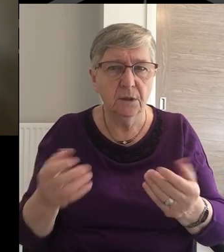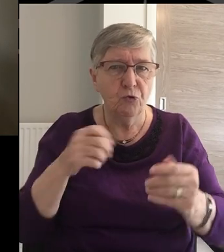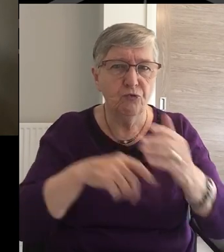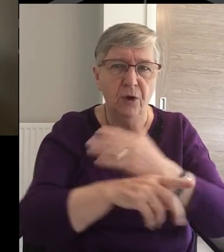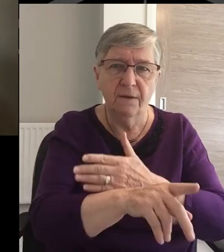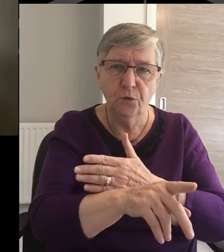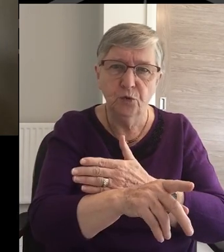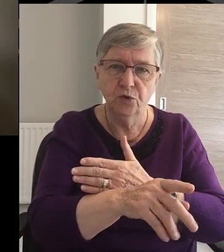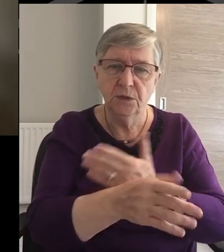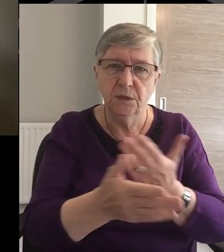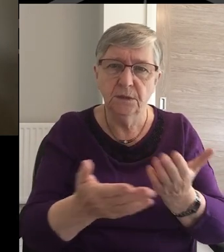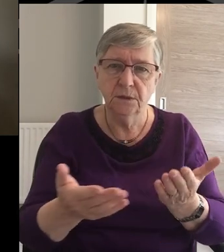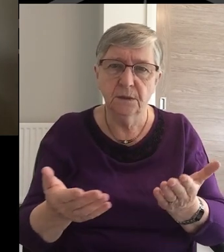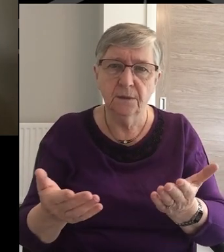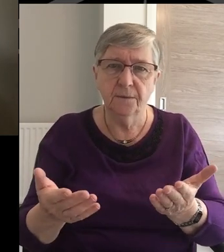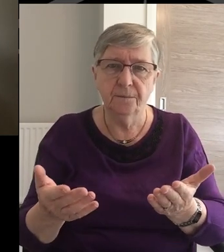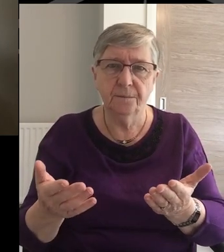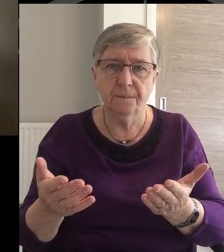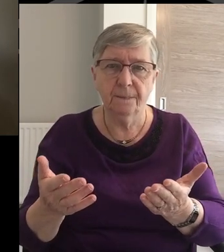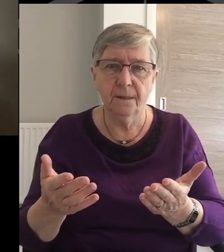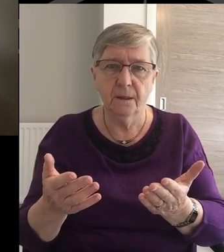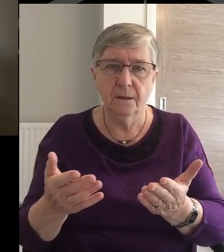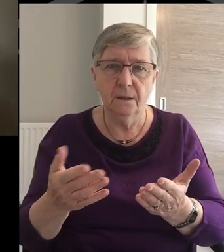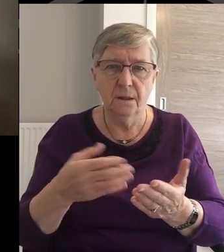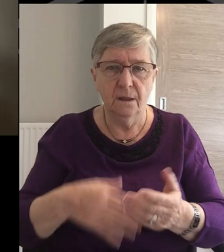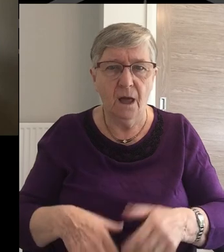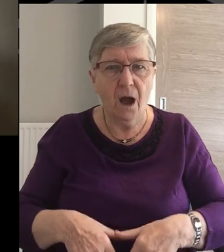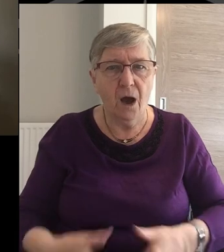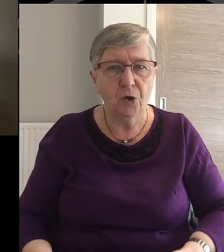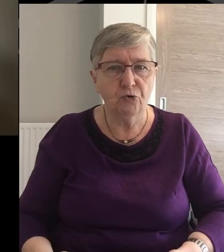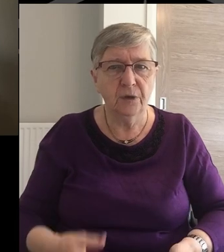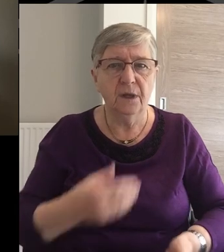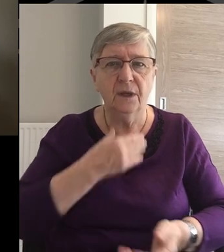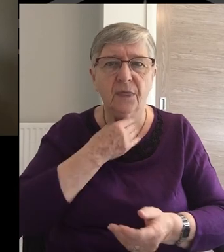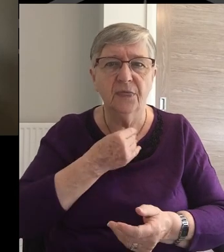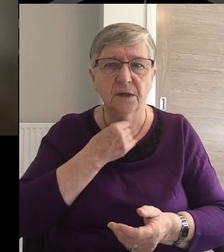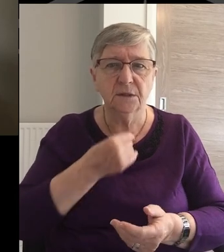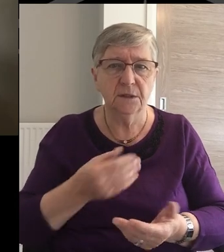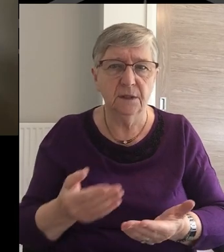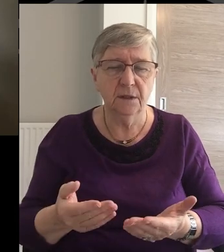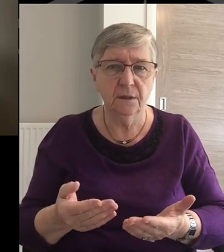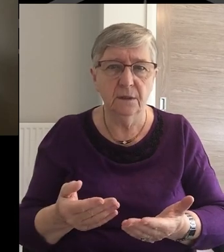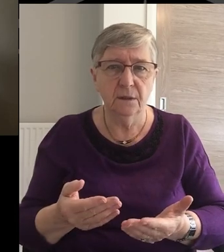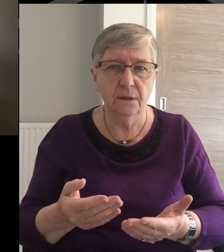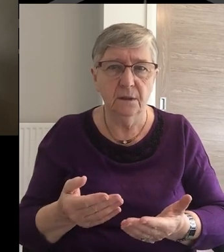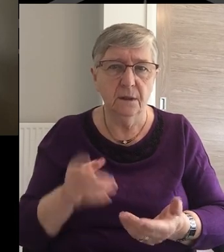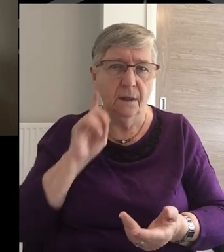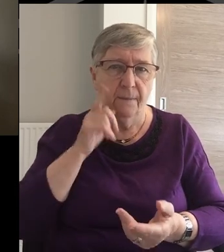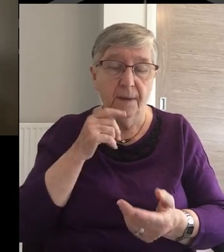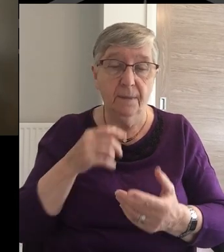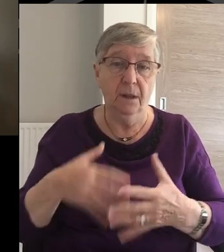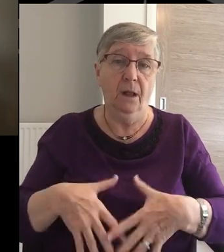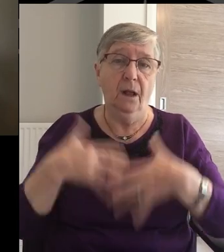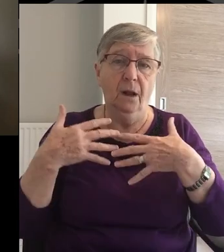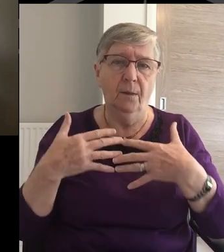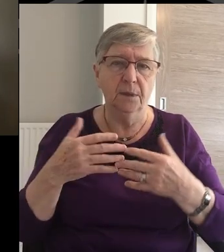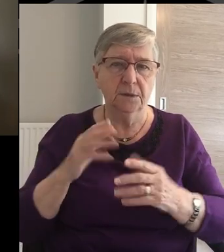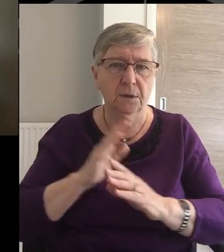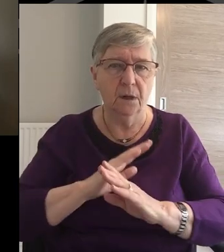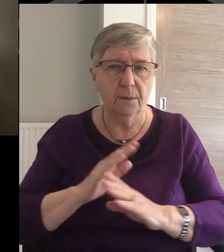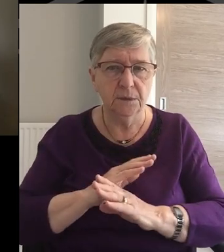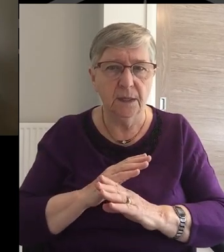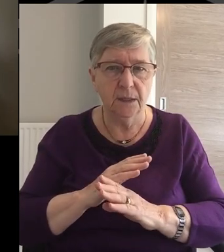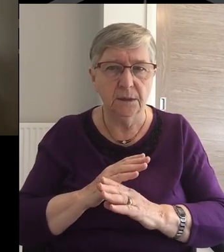The refugees The hungry and the thirsty The traumatised The